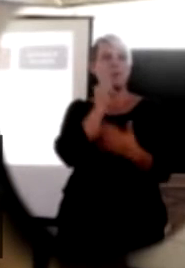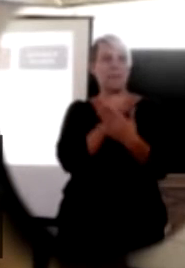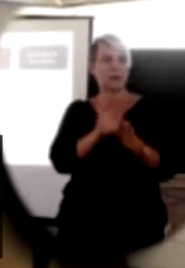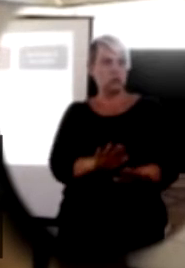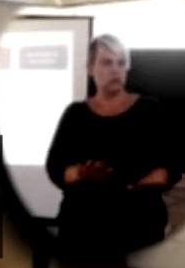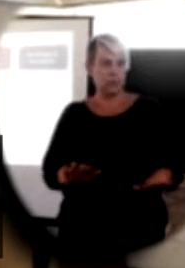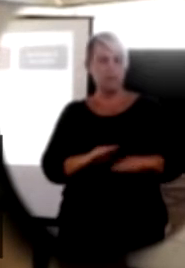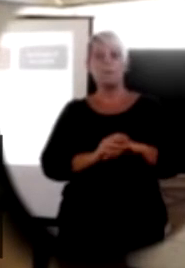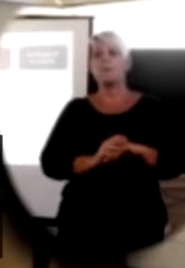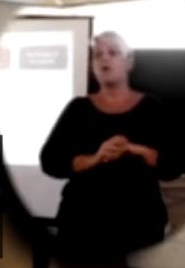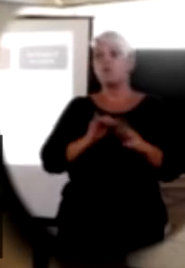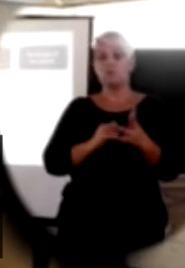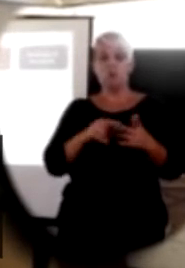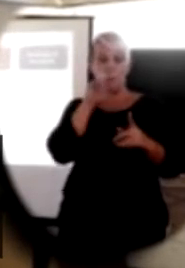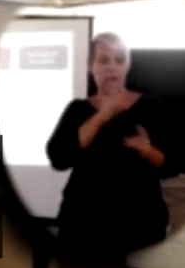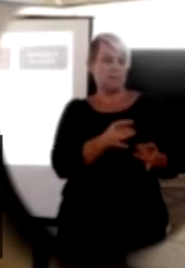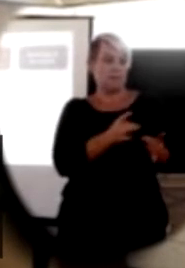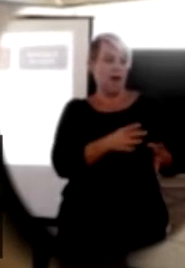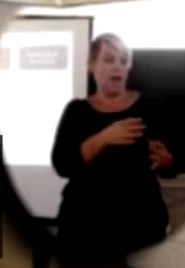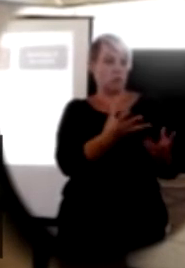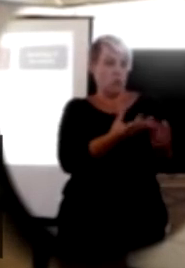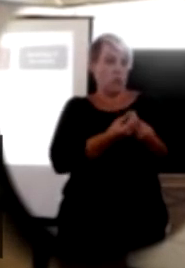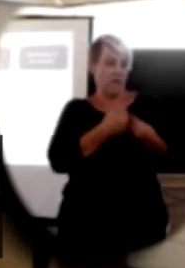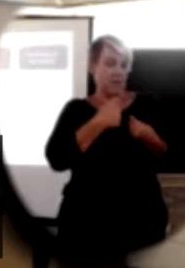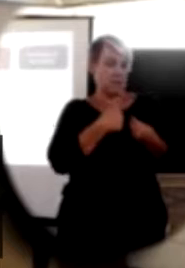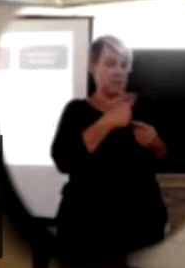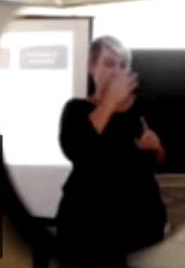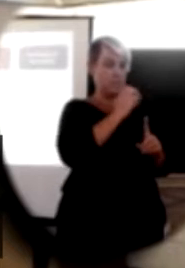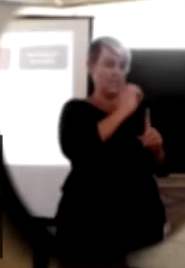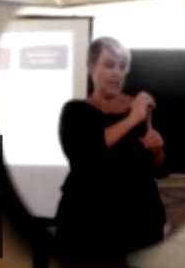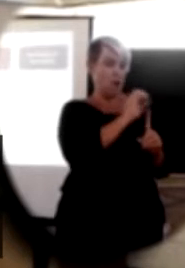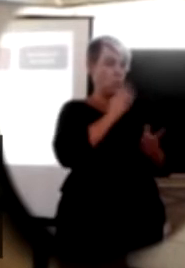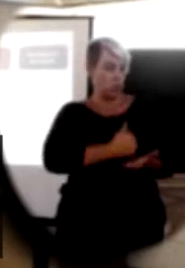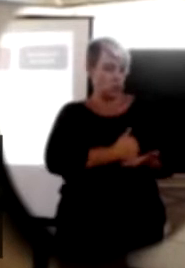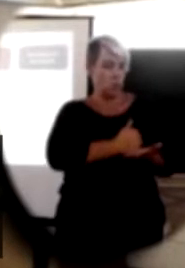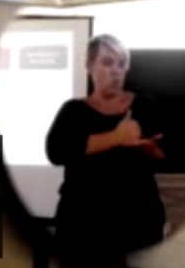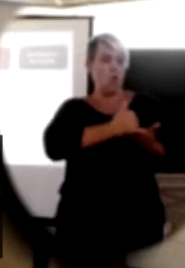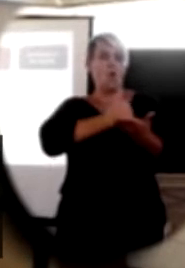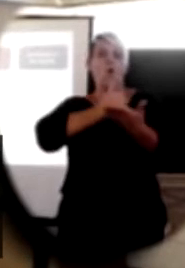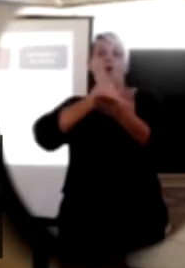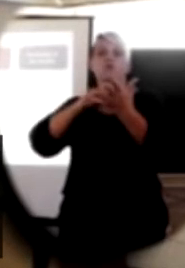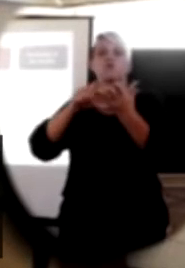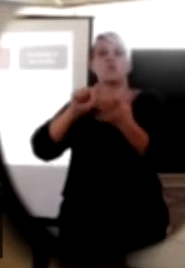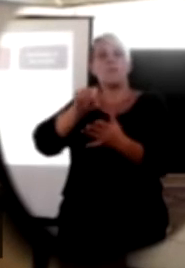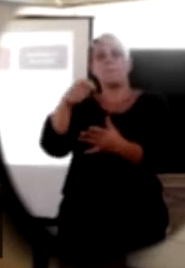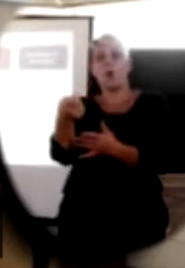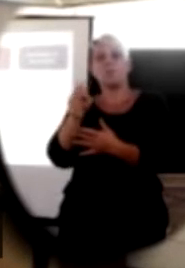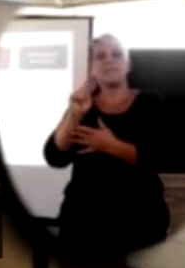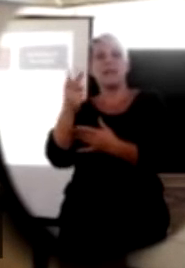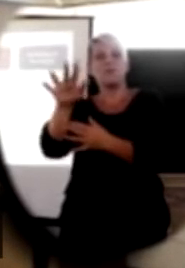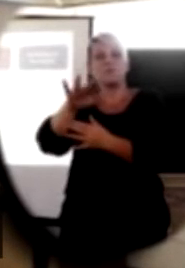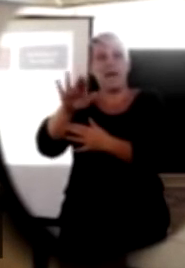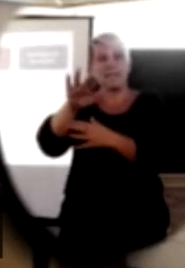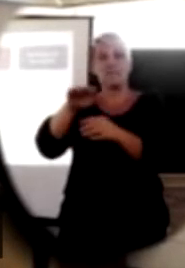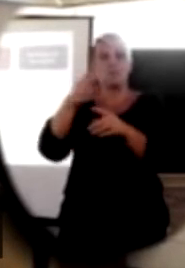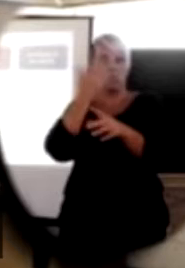so they can start with us at zero and we'll support them right through into that post-secondary space and then on into